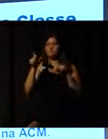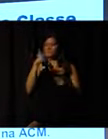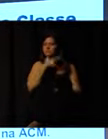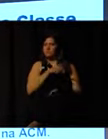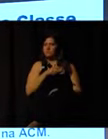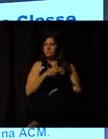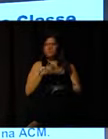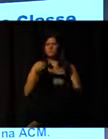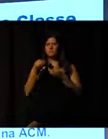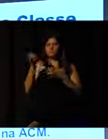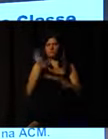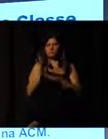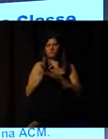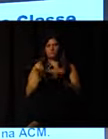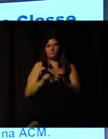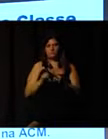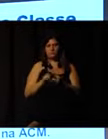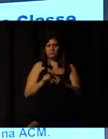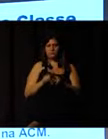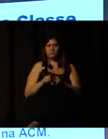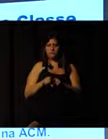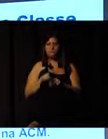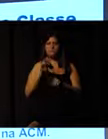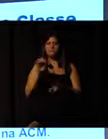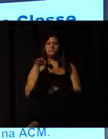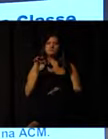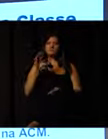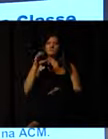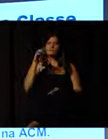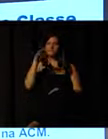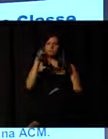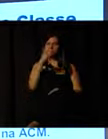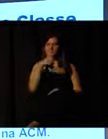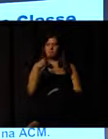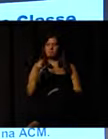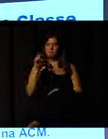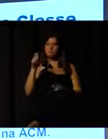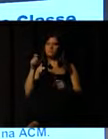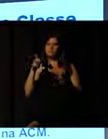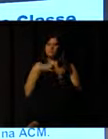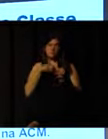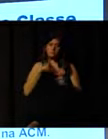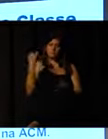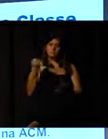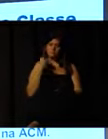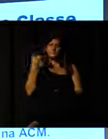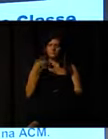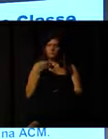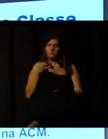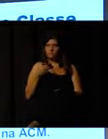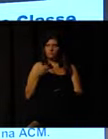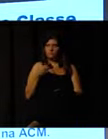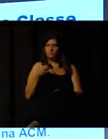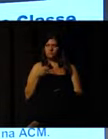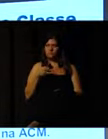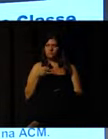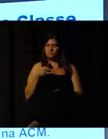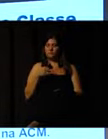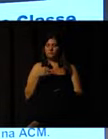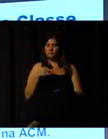and that he can contribute to this. This commission has a very important role and